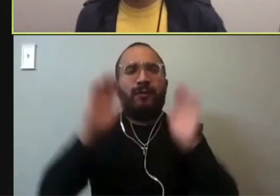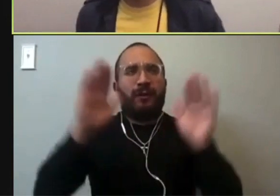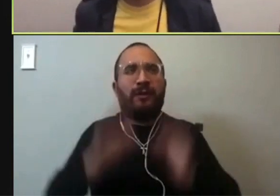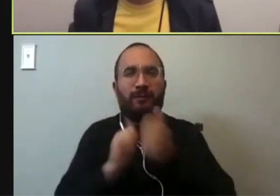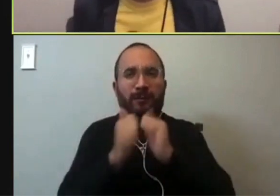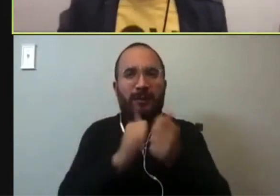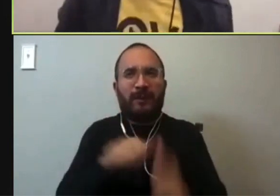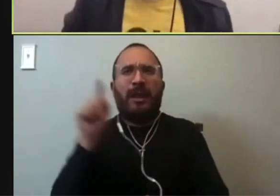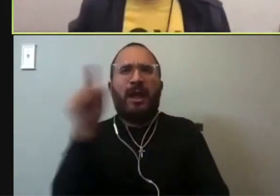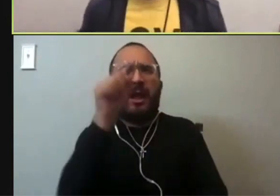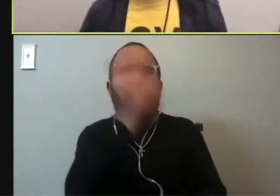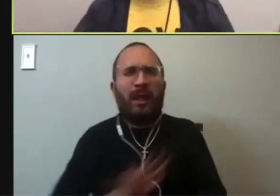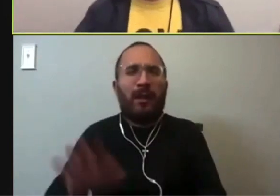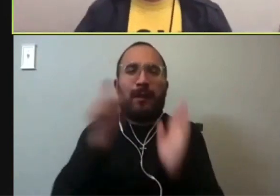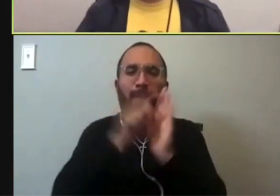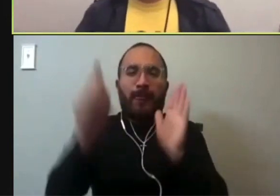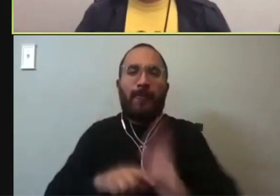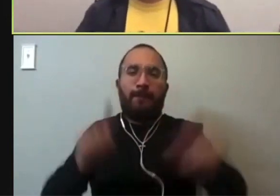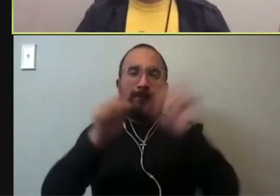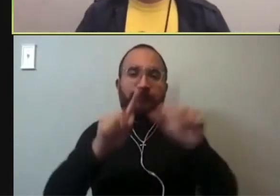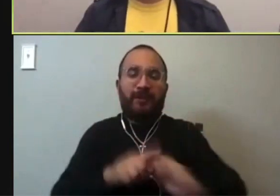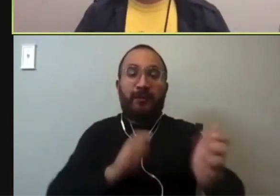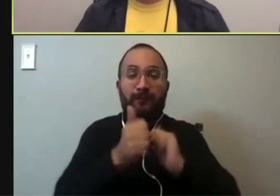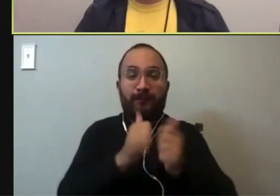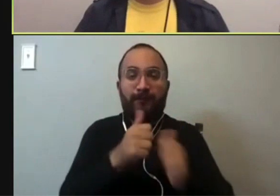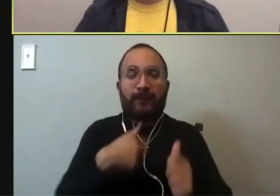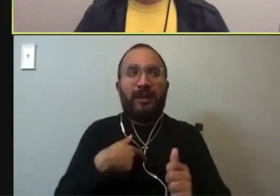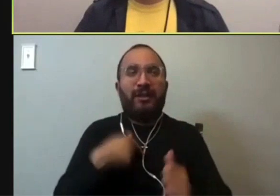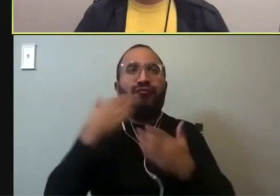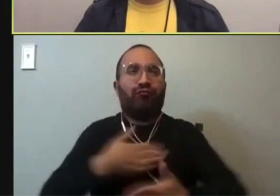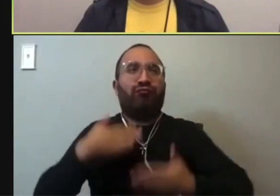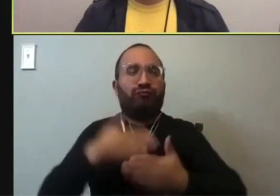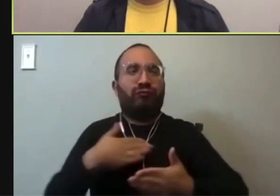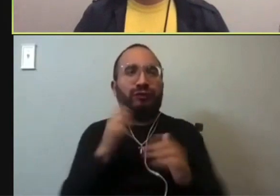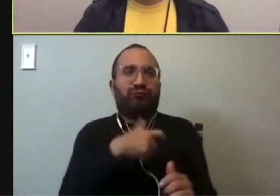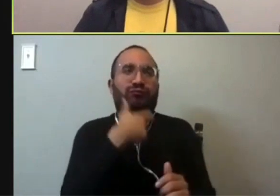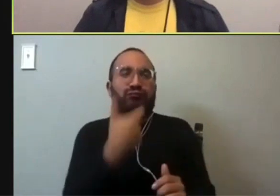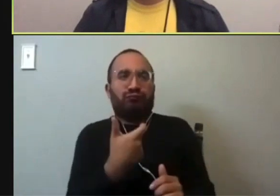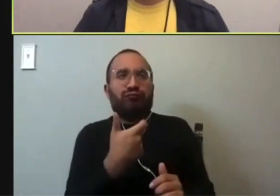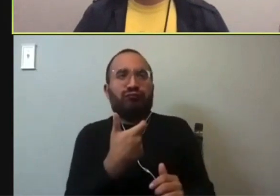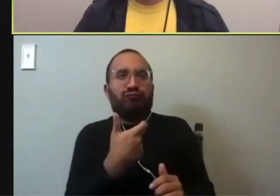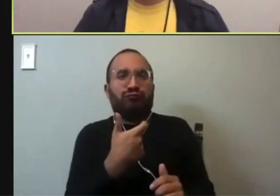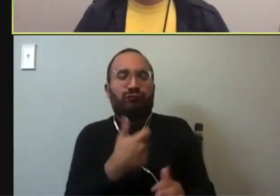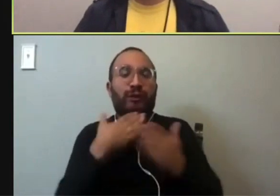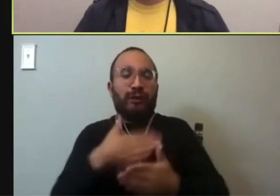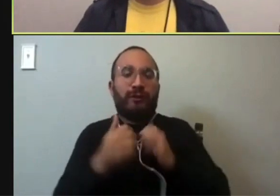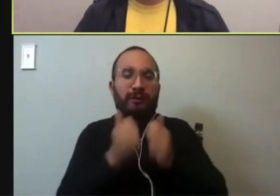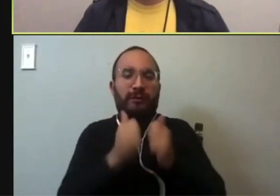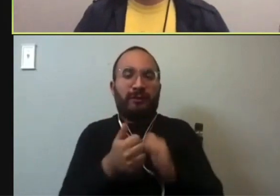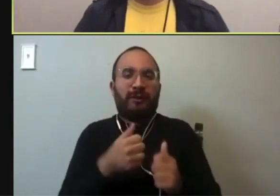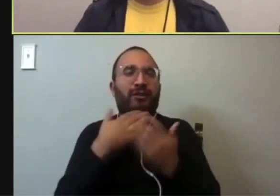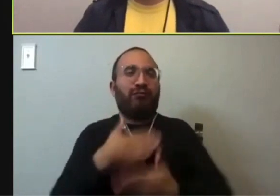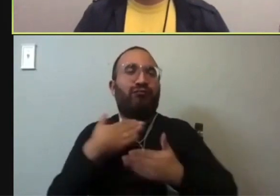an idea of different races. I enjoy just being a spectator about your commissioner's race. I enjoy that when I learn about different